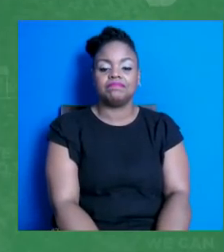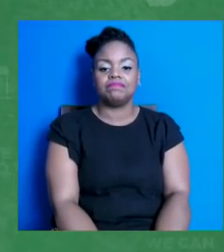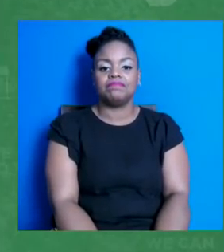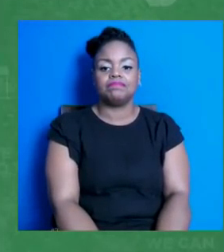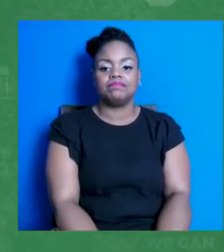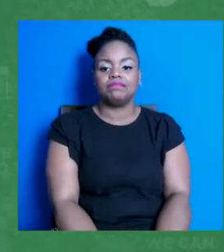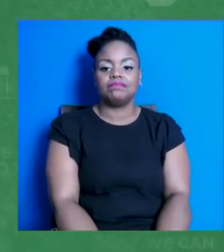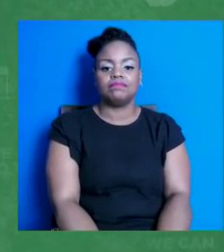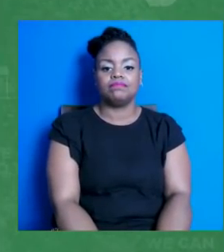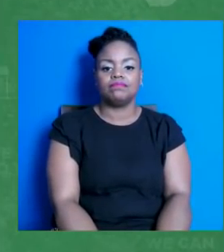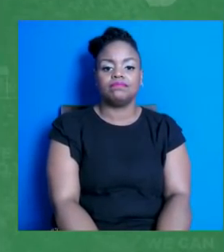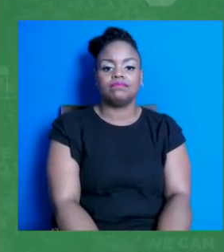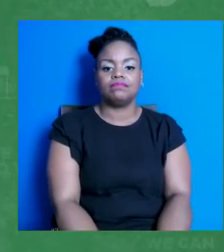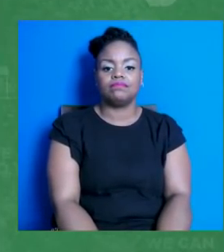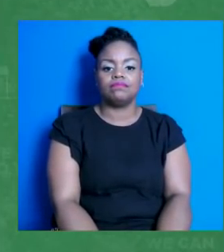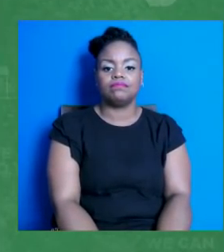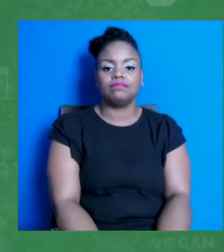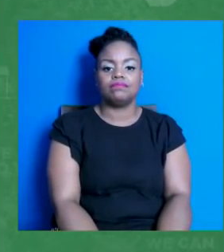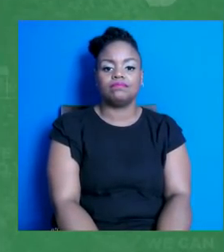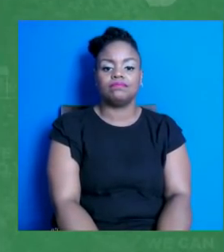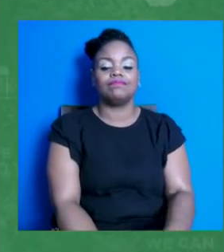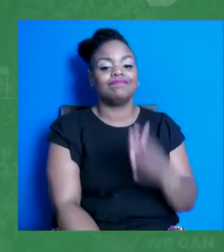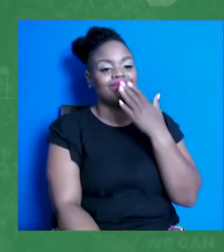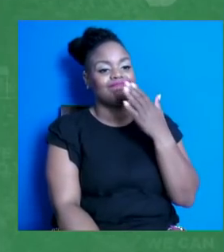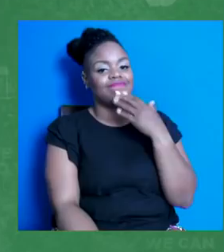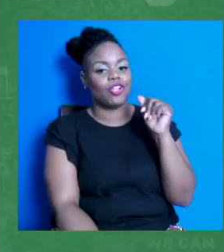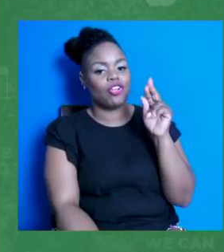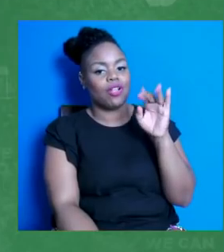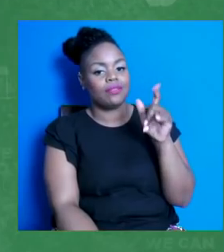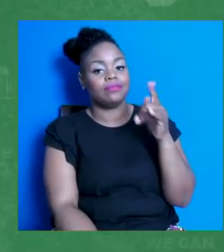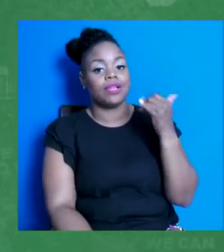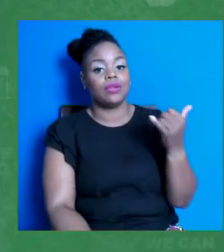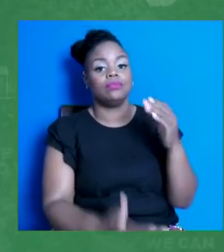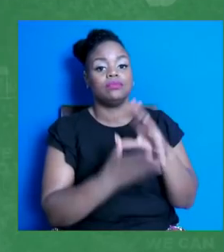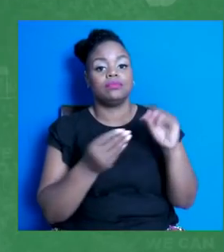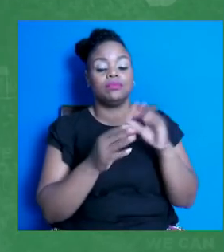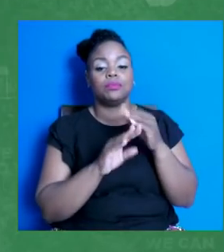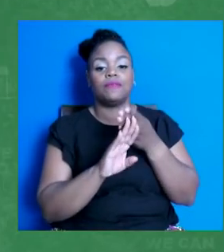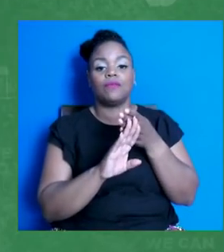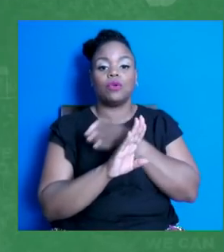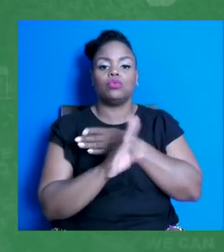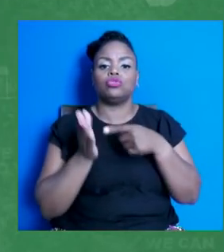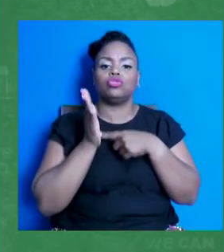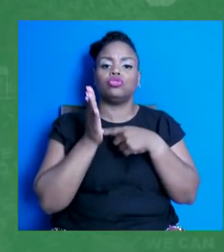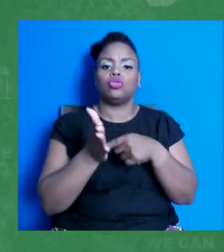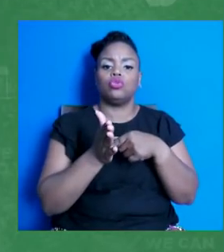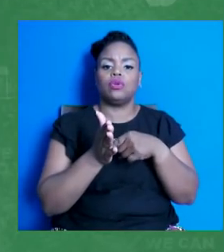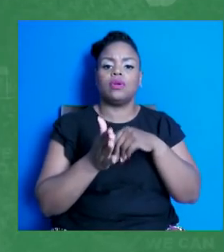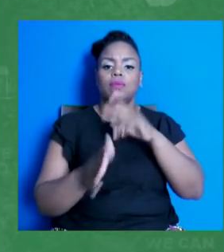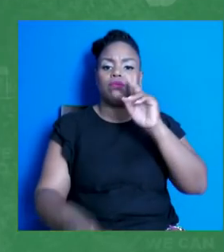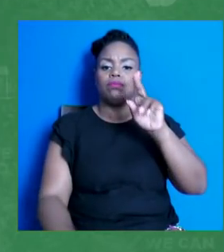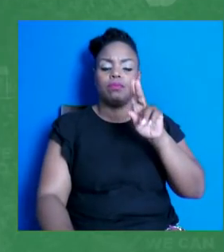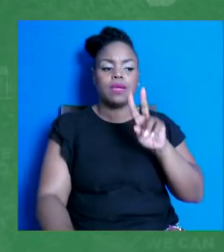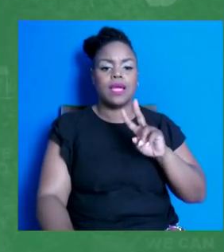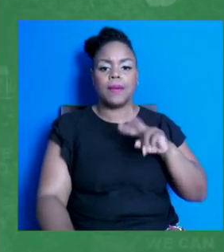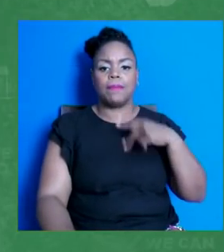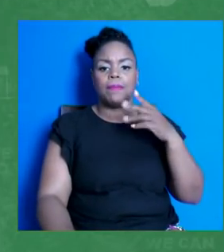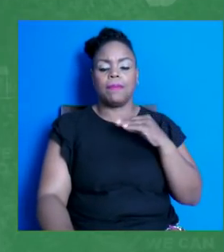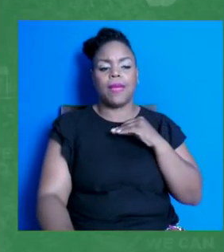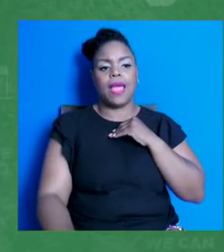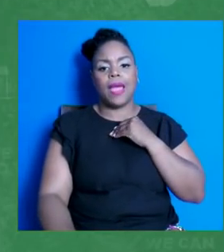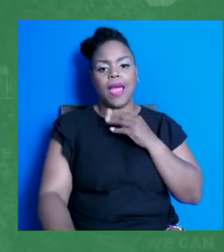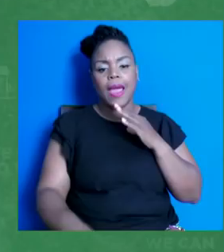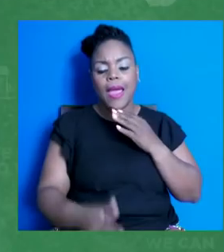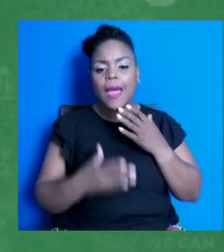Thanks, Ariel. As I said before, expressing empathy is one of the key components. Getting vaccinated is a really important